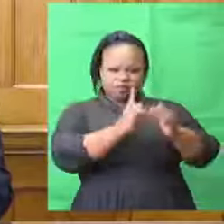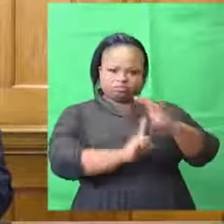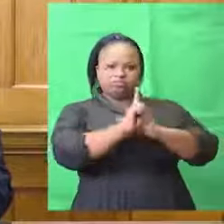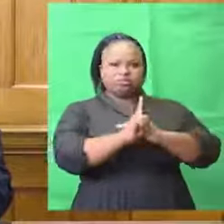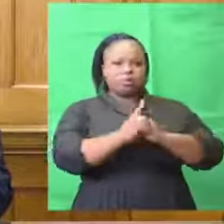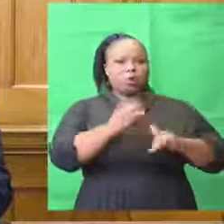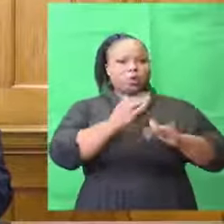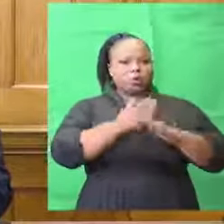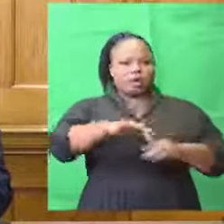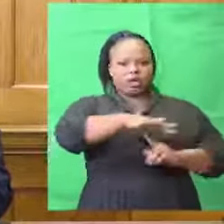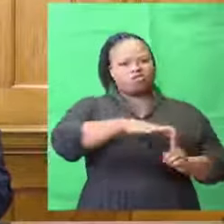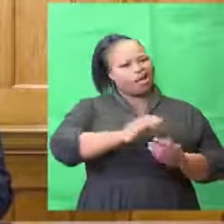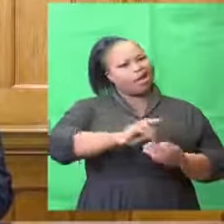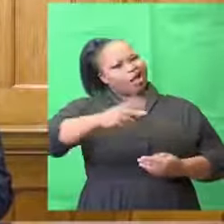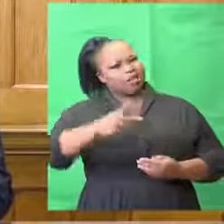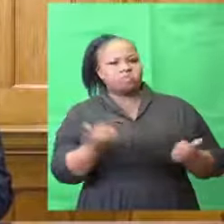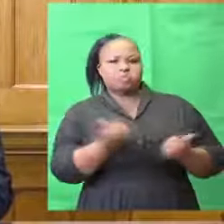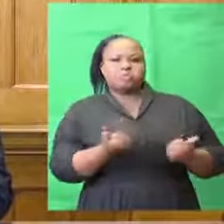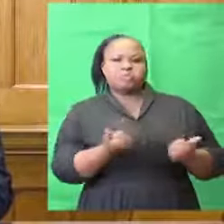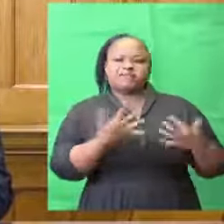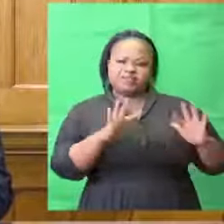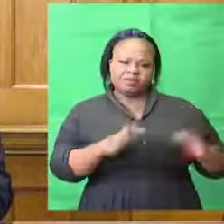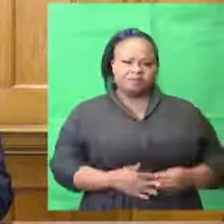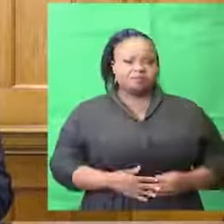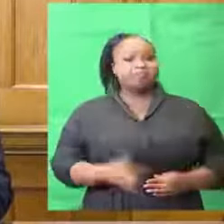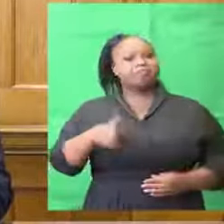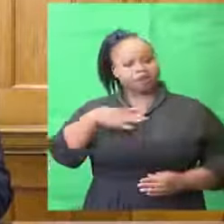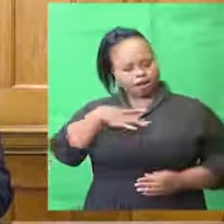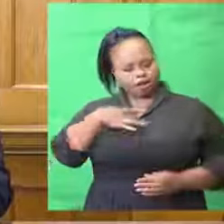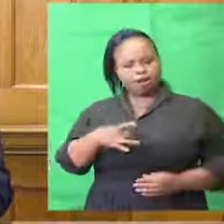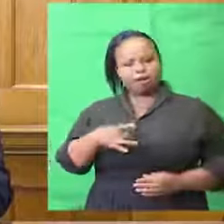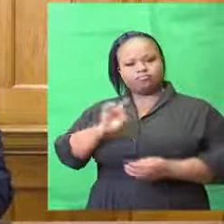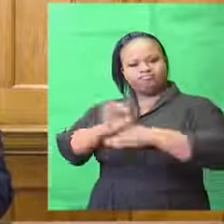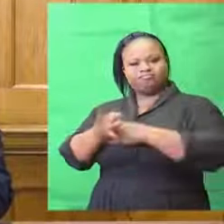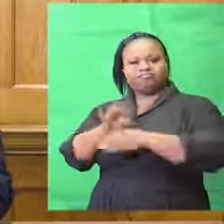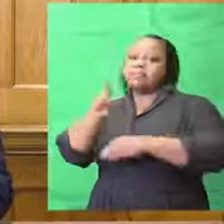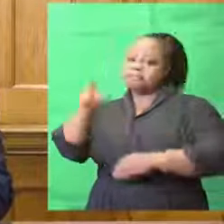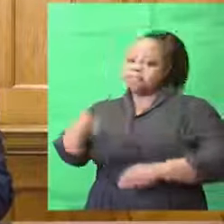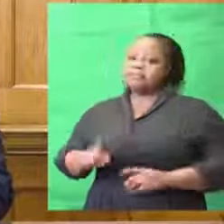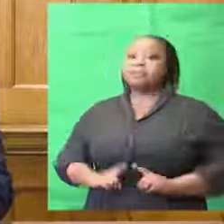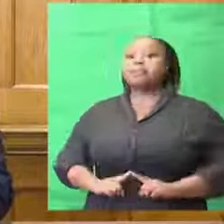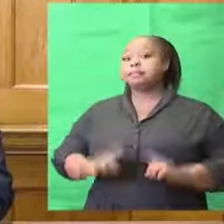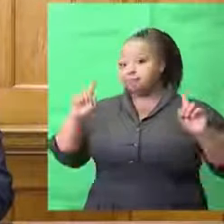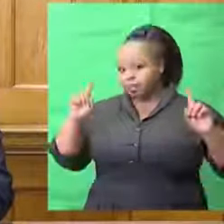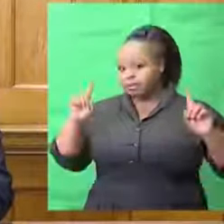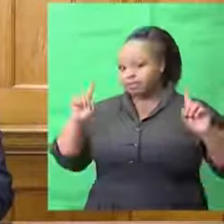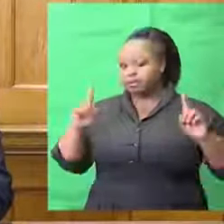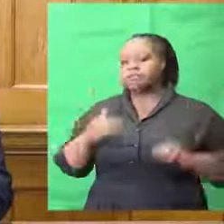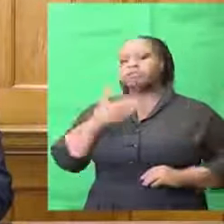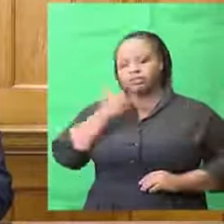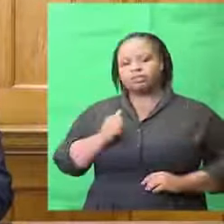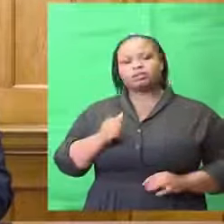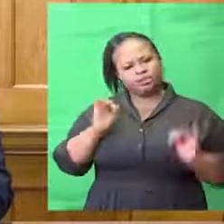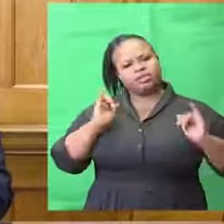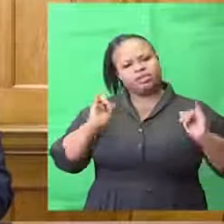a consultation to be engaged in, but I do want us to treat it